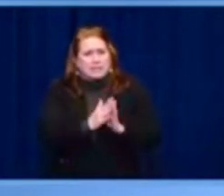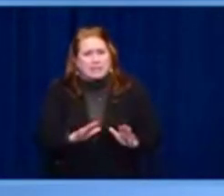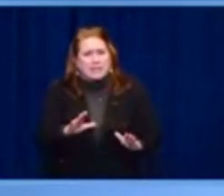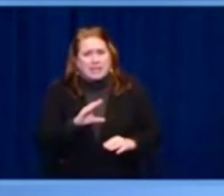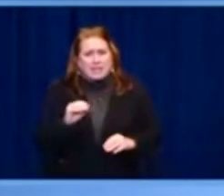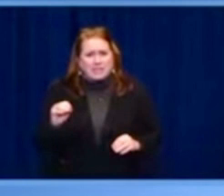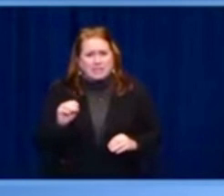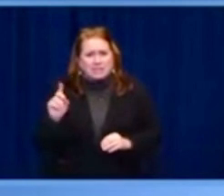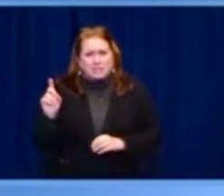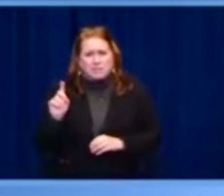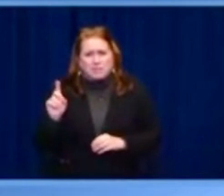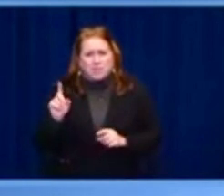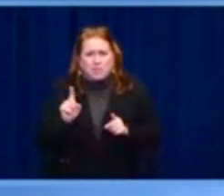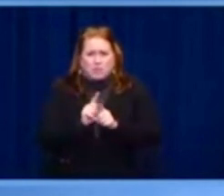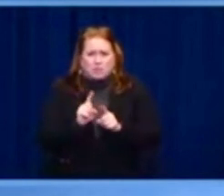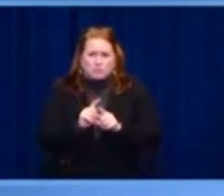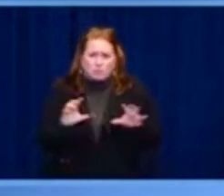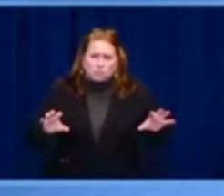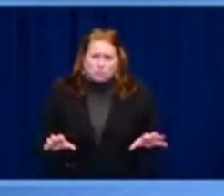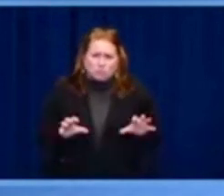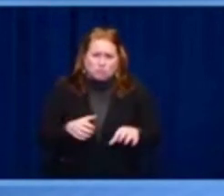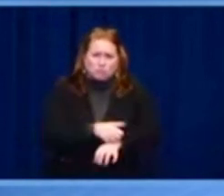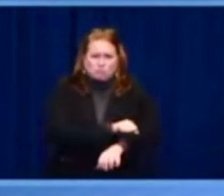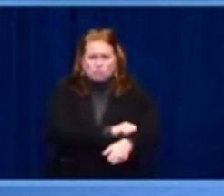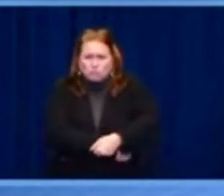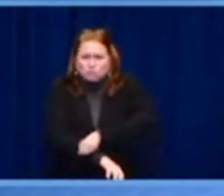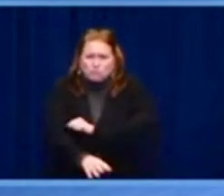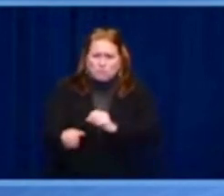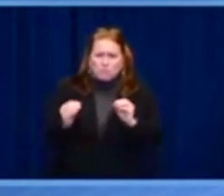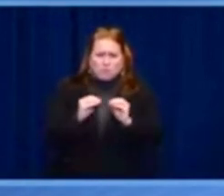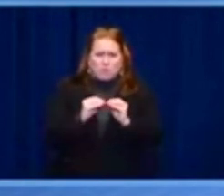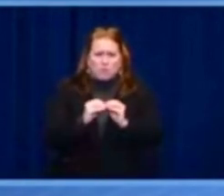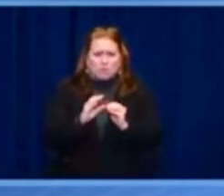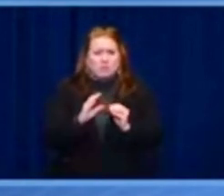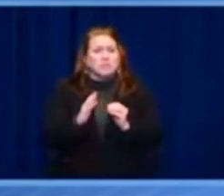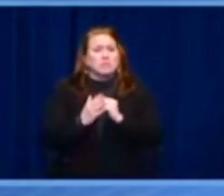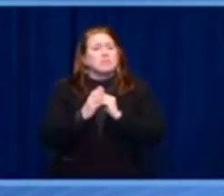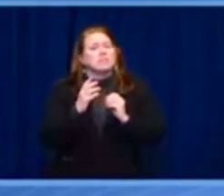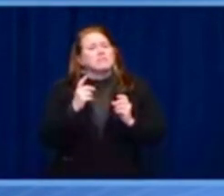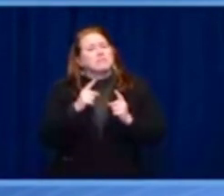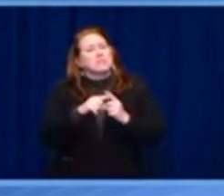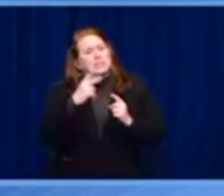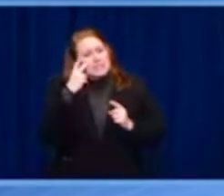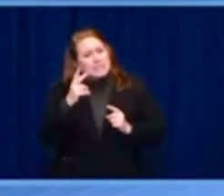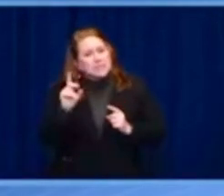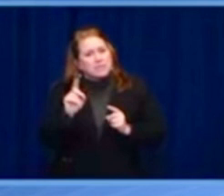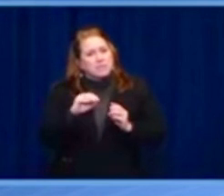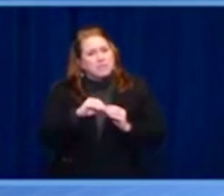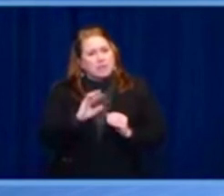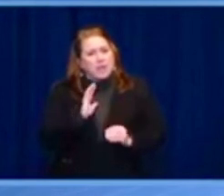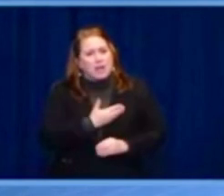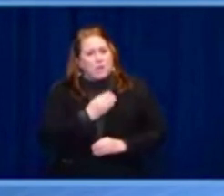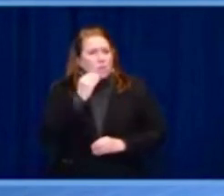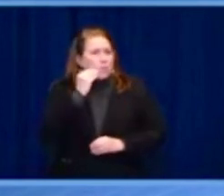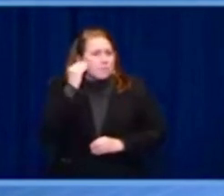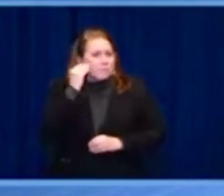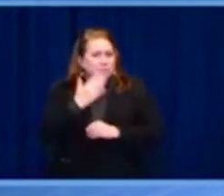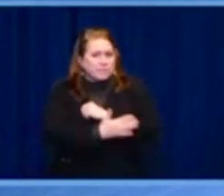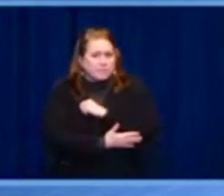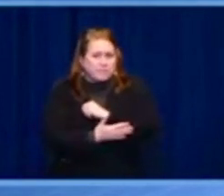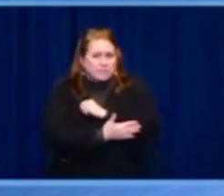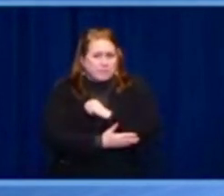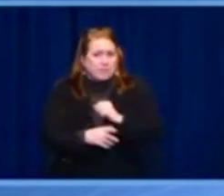judiciary must be a public service available to all citizens and businesses. We introduce a new court